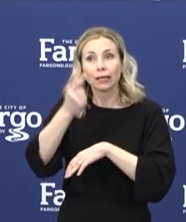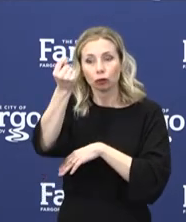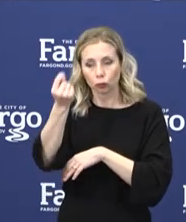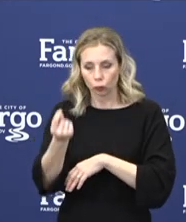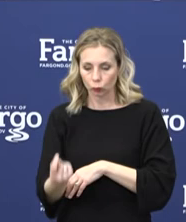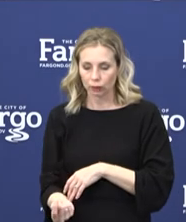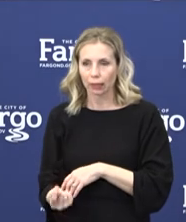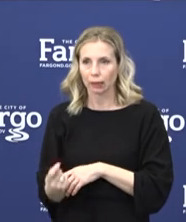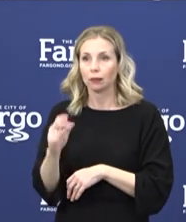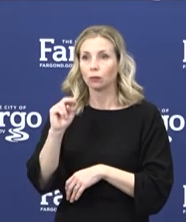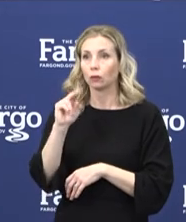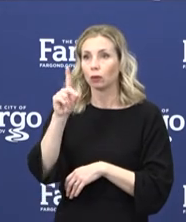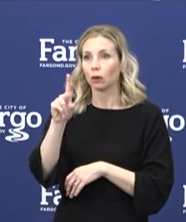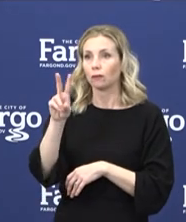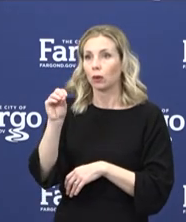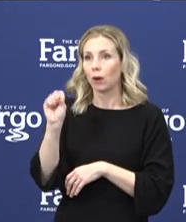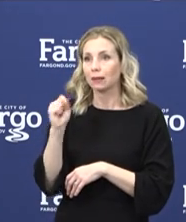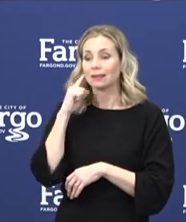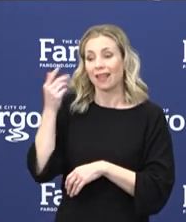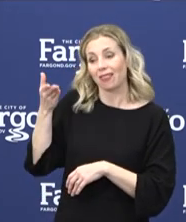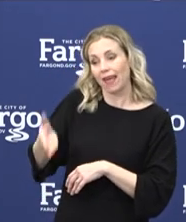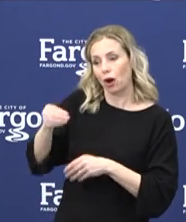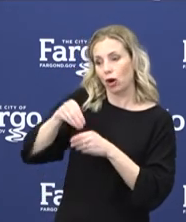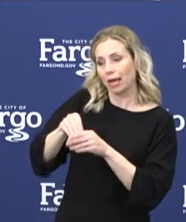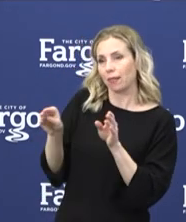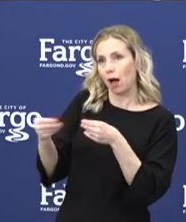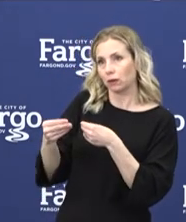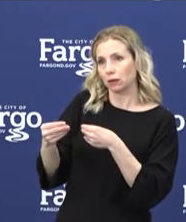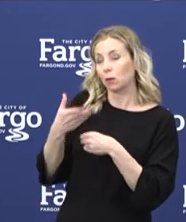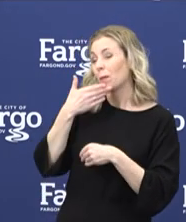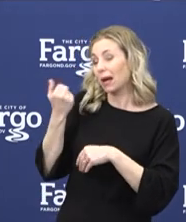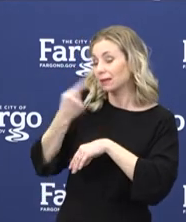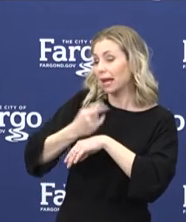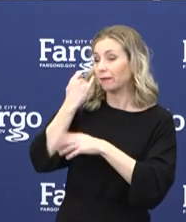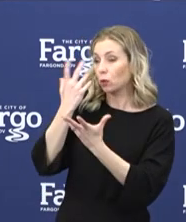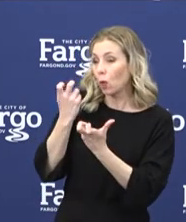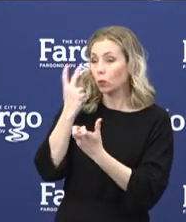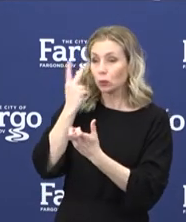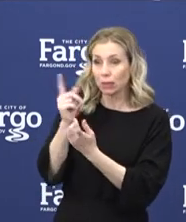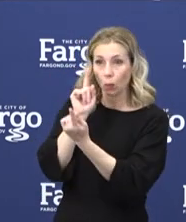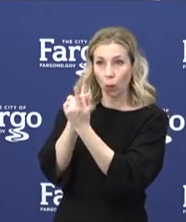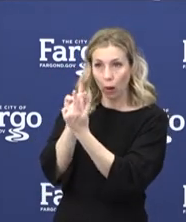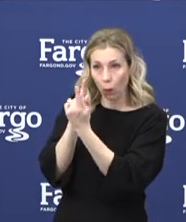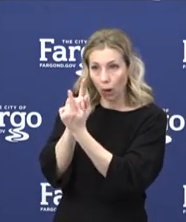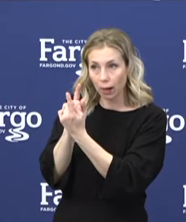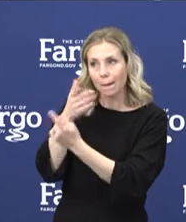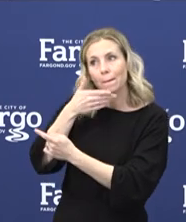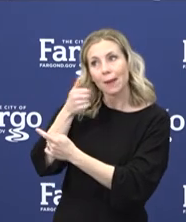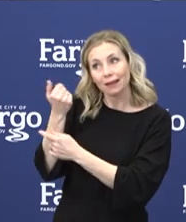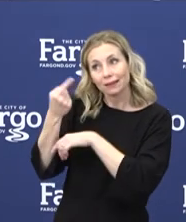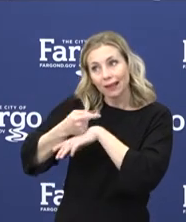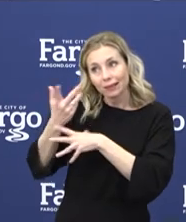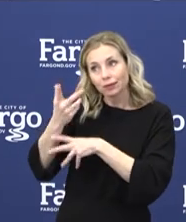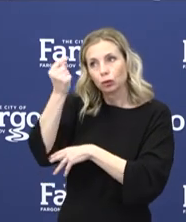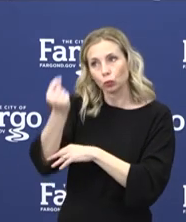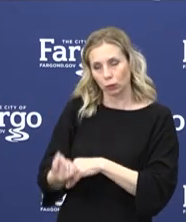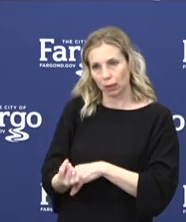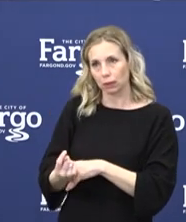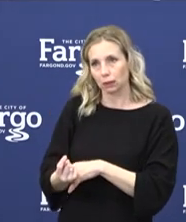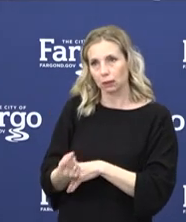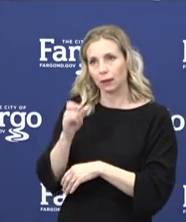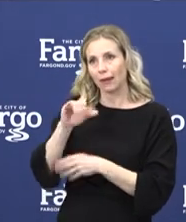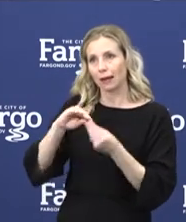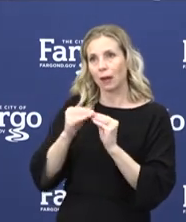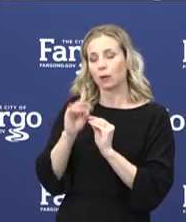BSO office is also present in our office. So again, if you want to see someone in person, the best day is Tuesday. That number